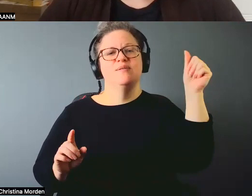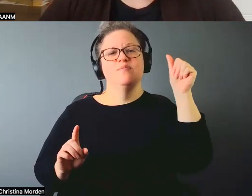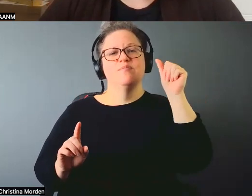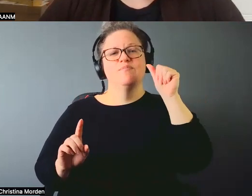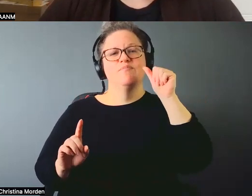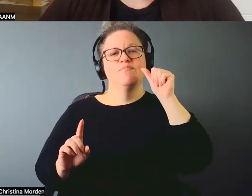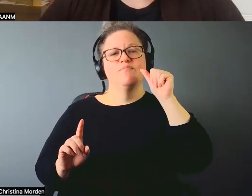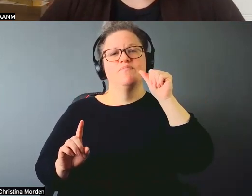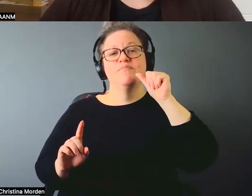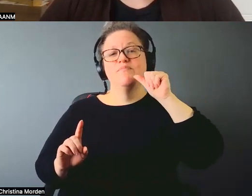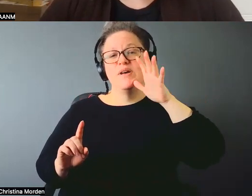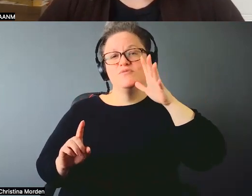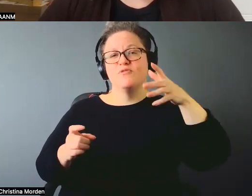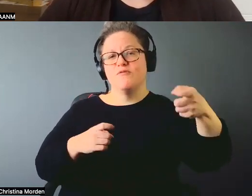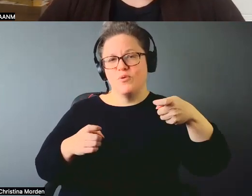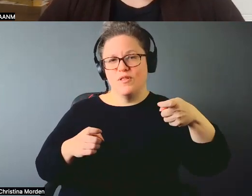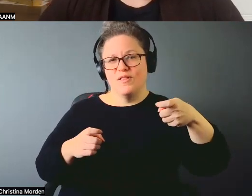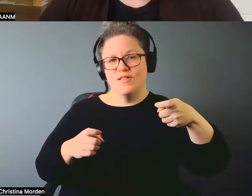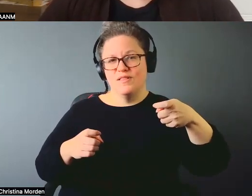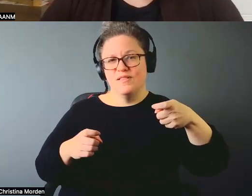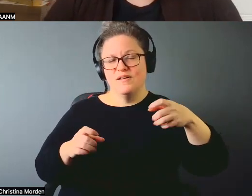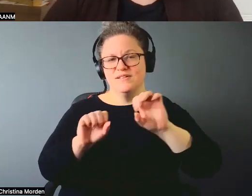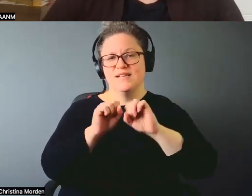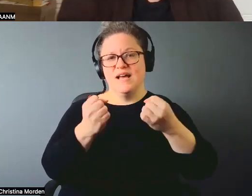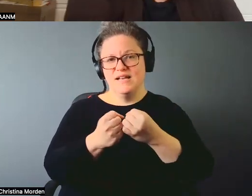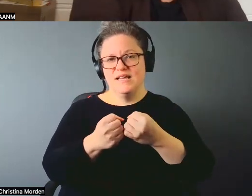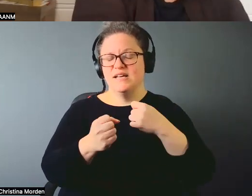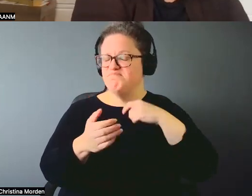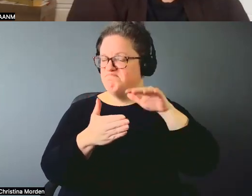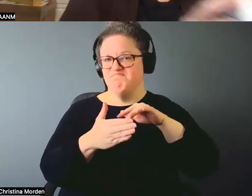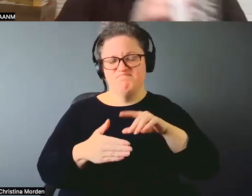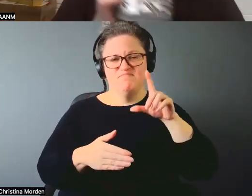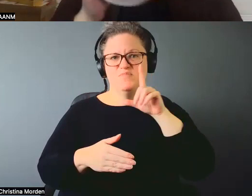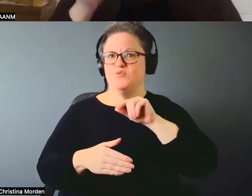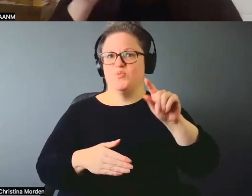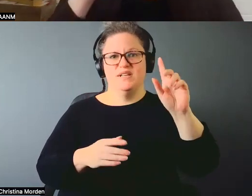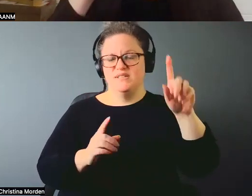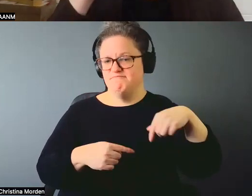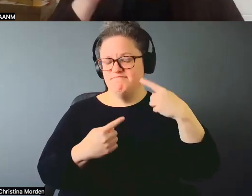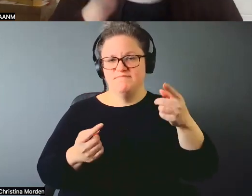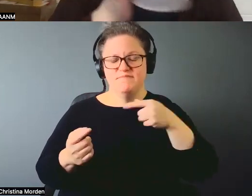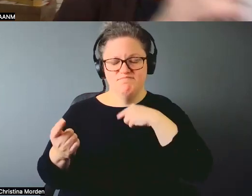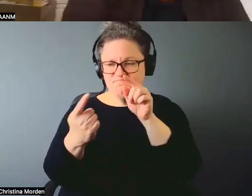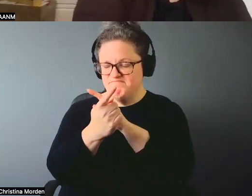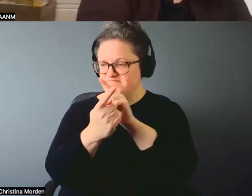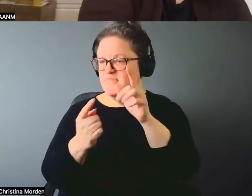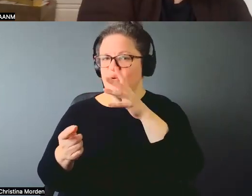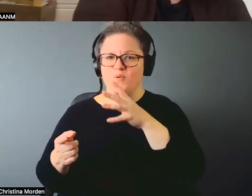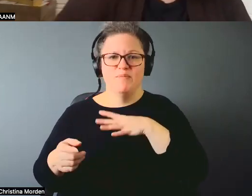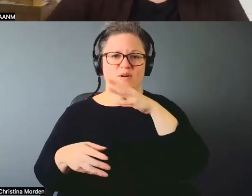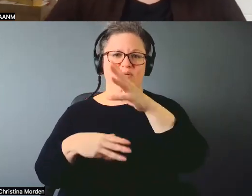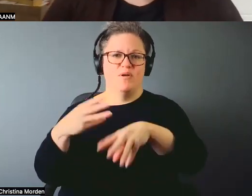since my 20s. I've connected with women all around the world who, you know, are academics and